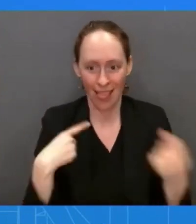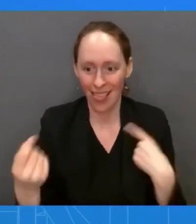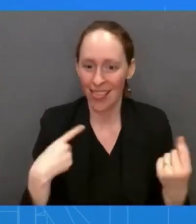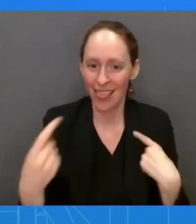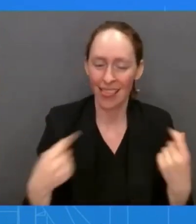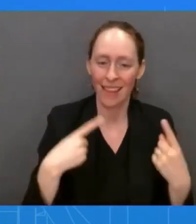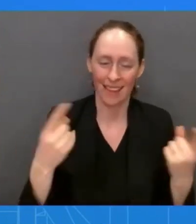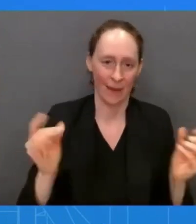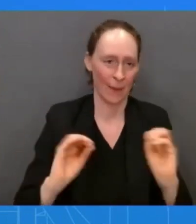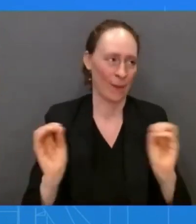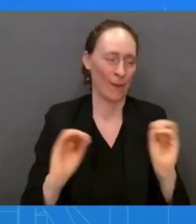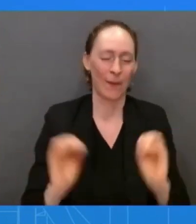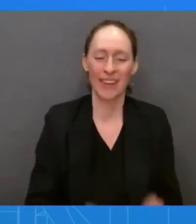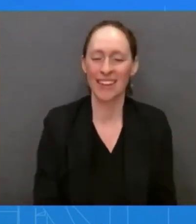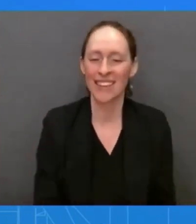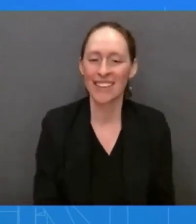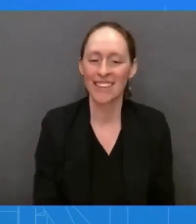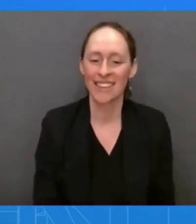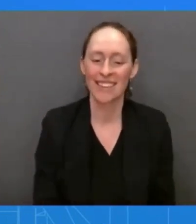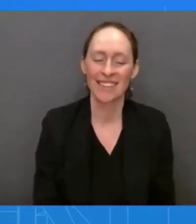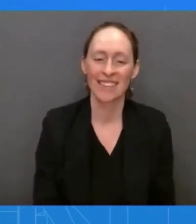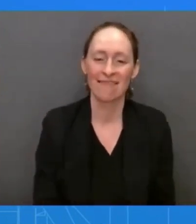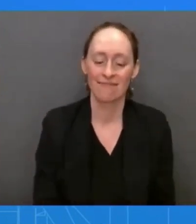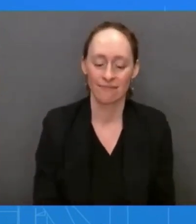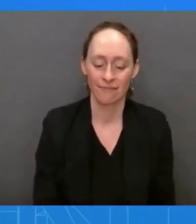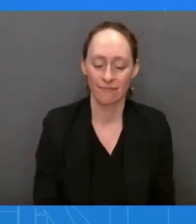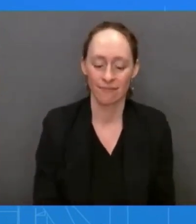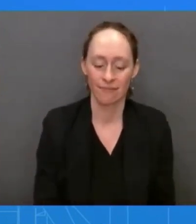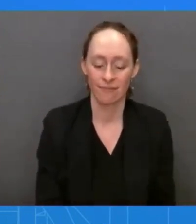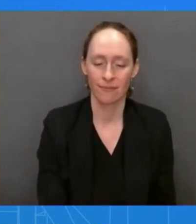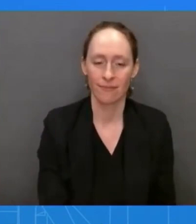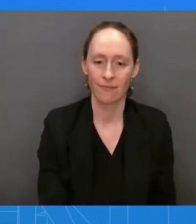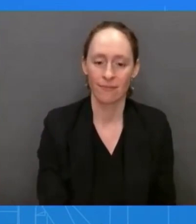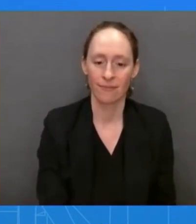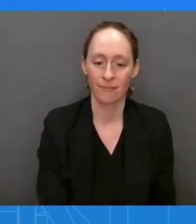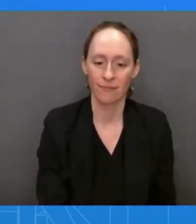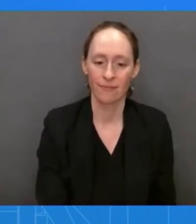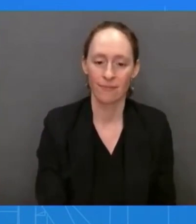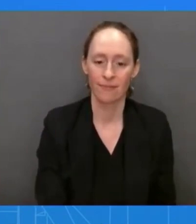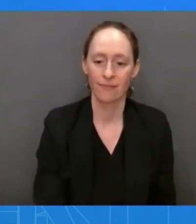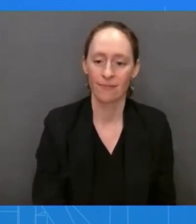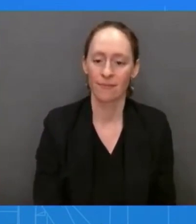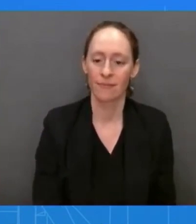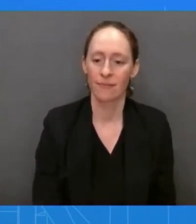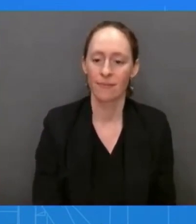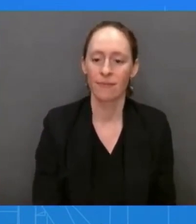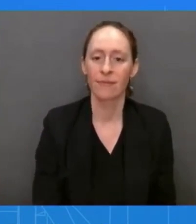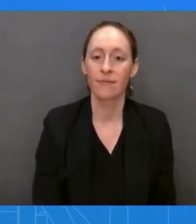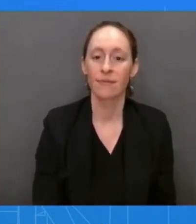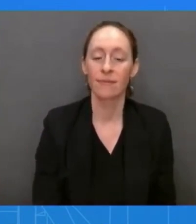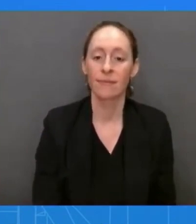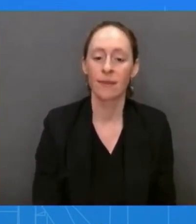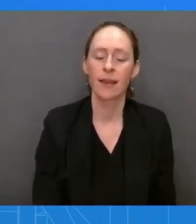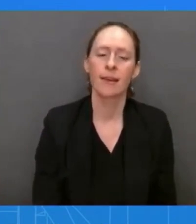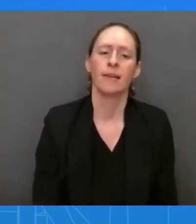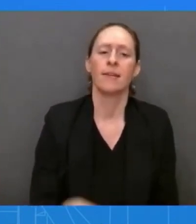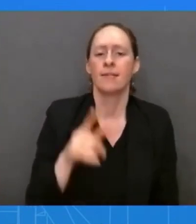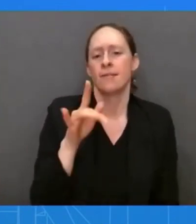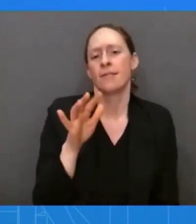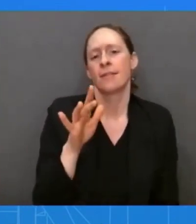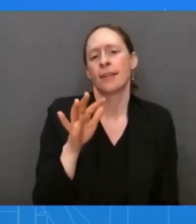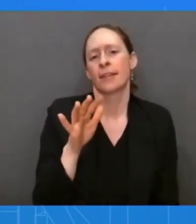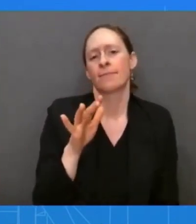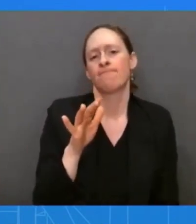Admiral Karine said, I just wanted to give you all a little bit of a preview here of the President's trip up to Ottawa.